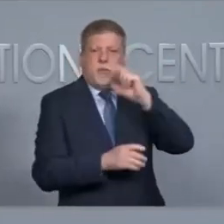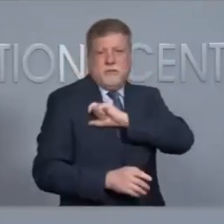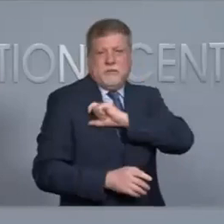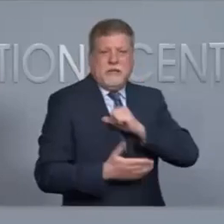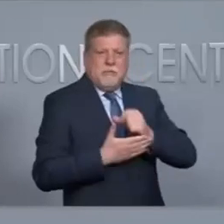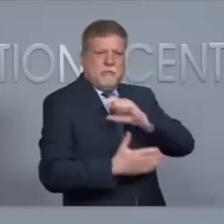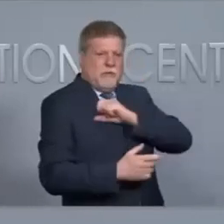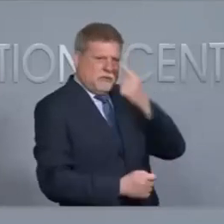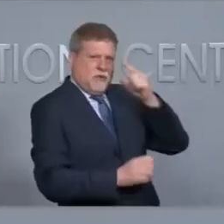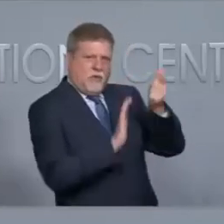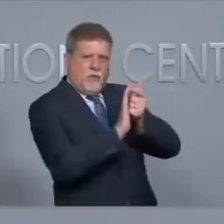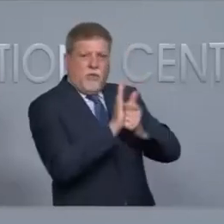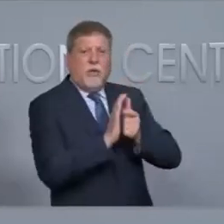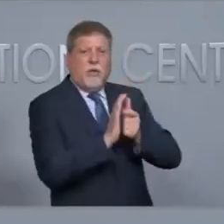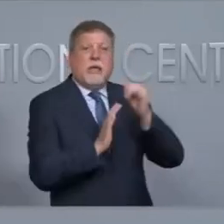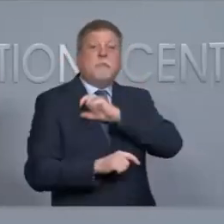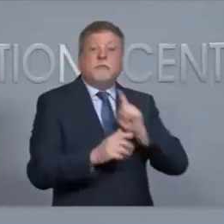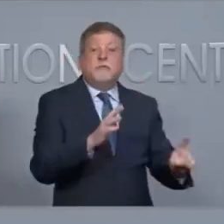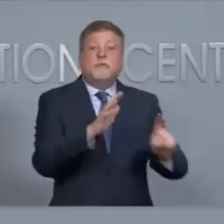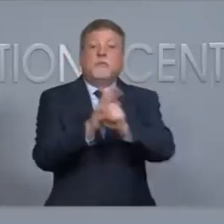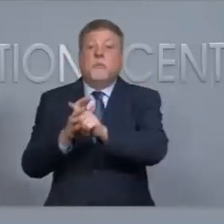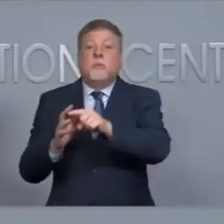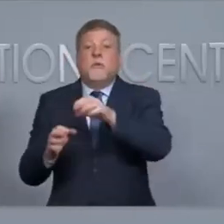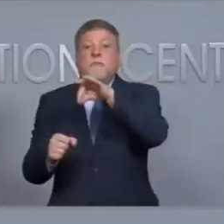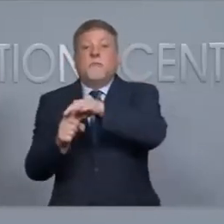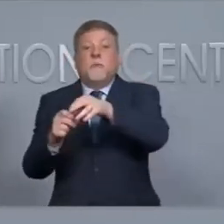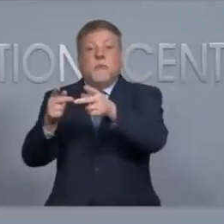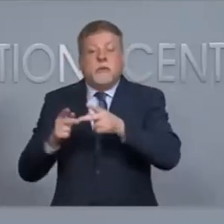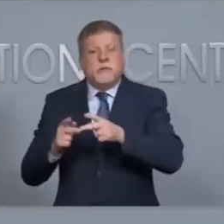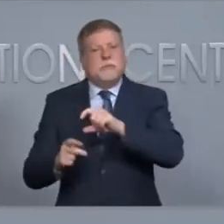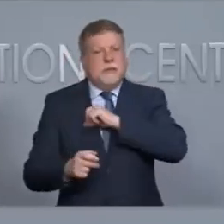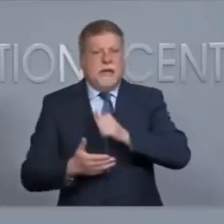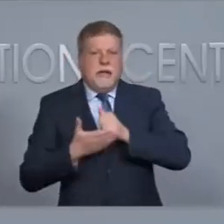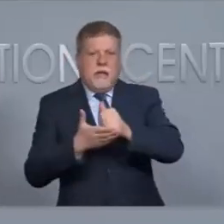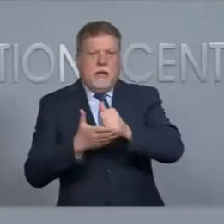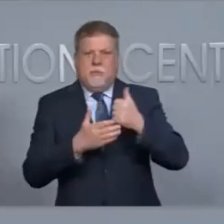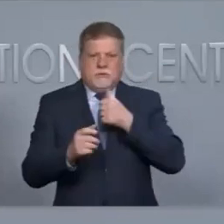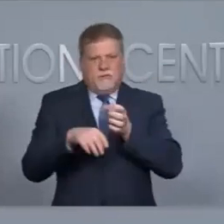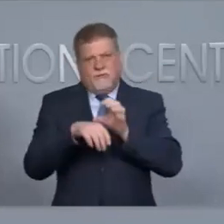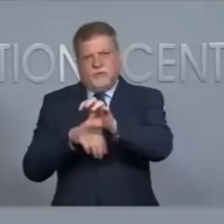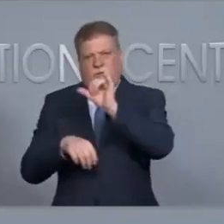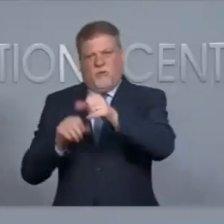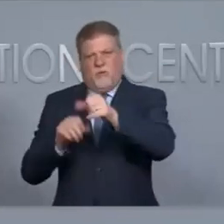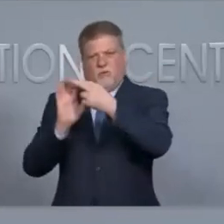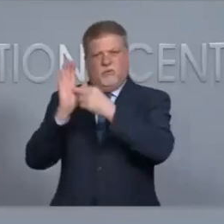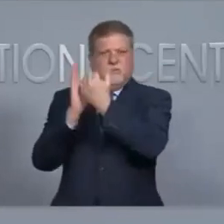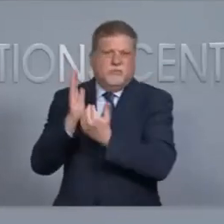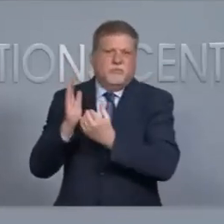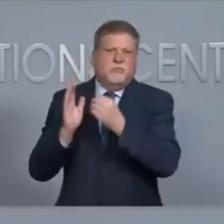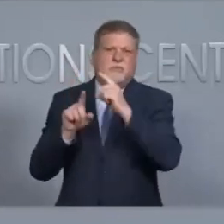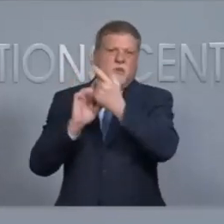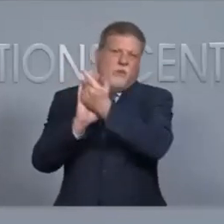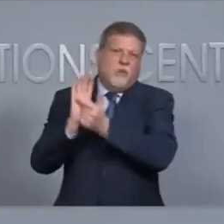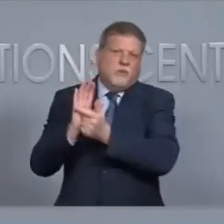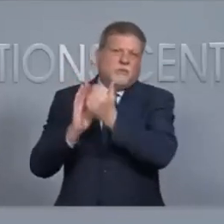election laws. So, if they are called to a polling place, they can help us in enforcing those rules and laws that